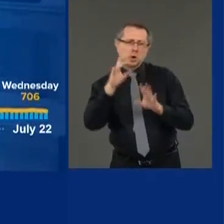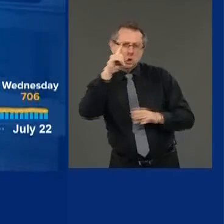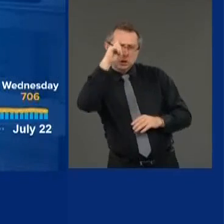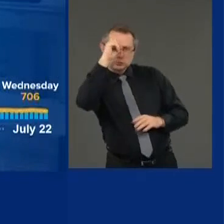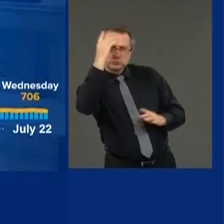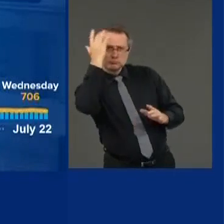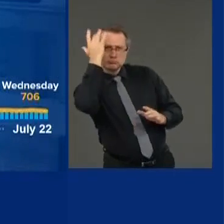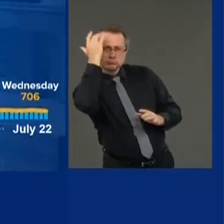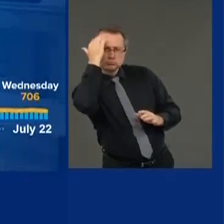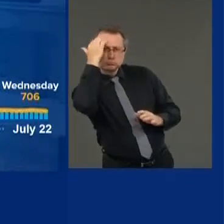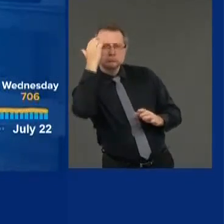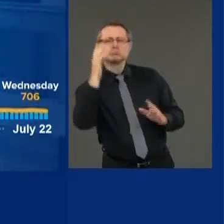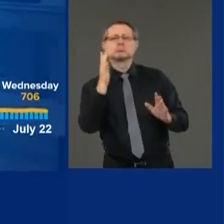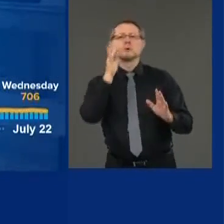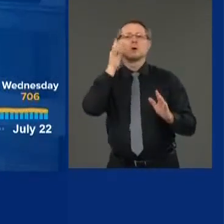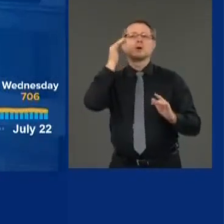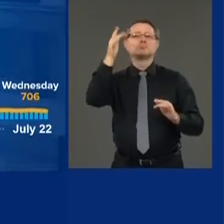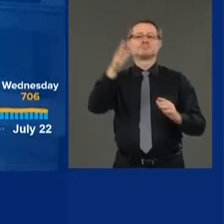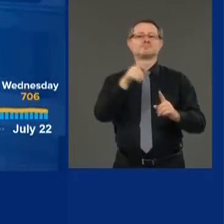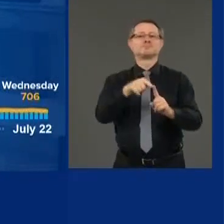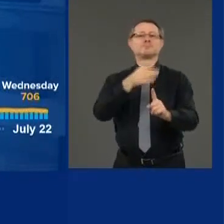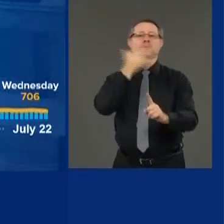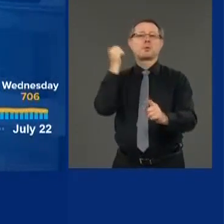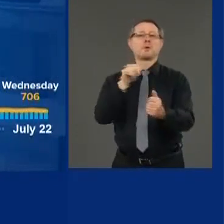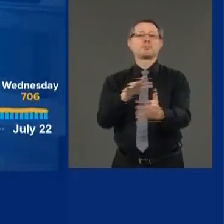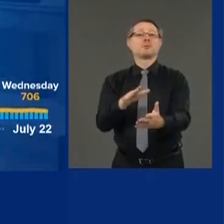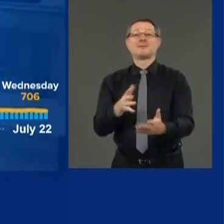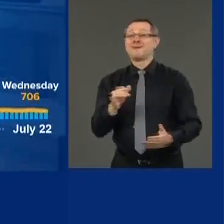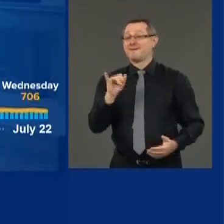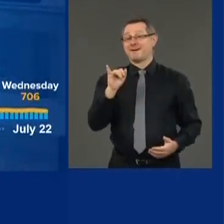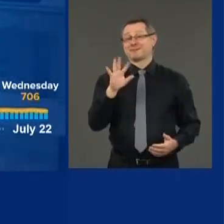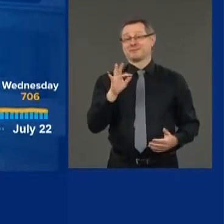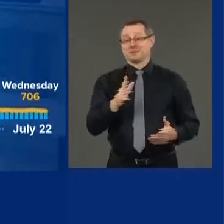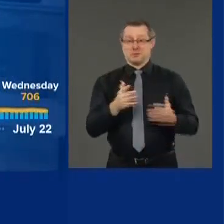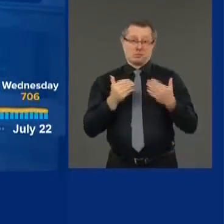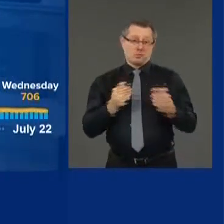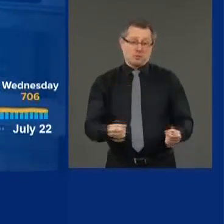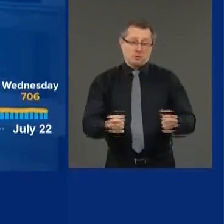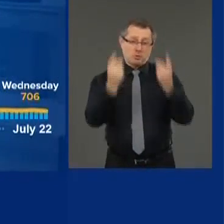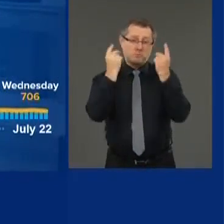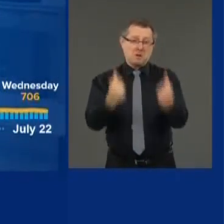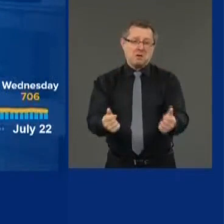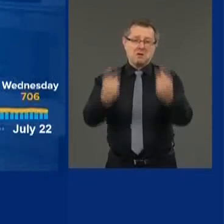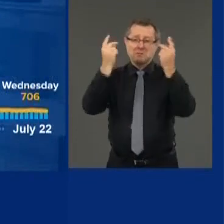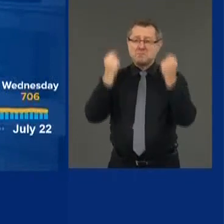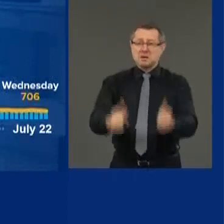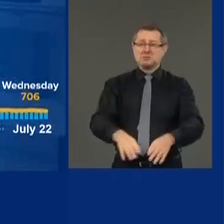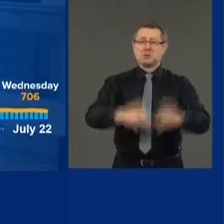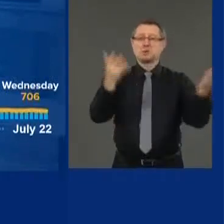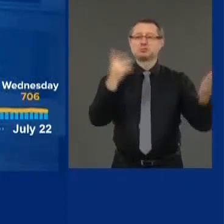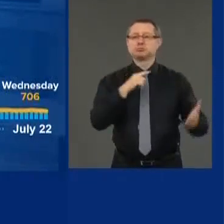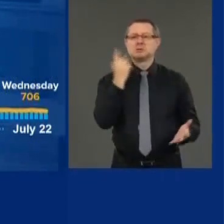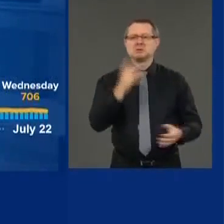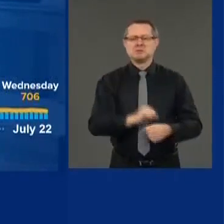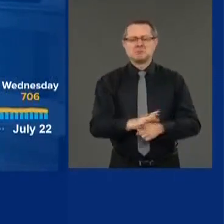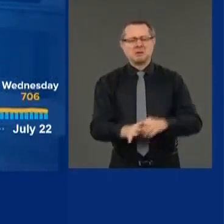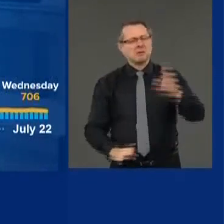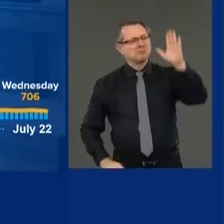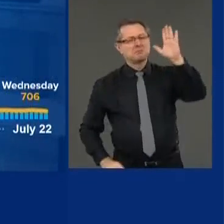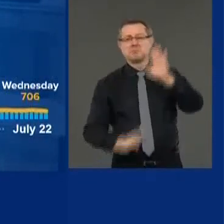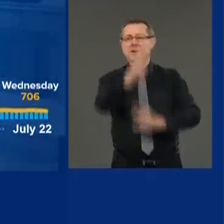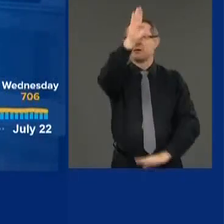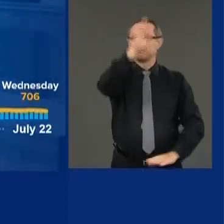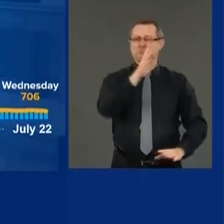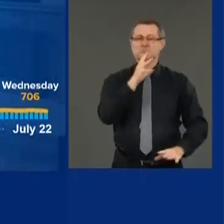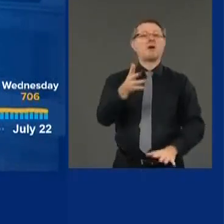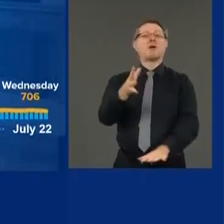that will be better because if we just reopen immediately, we run the risk of the virus going up and then we have to close. That is exactly